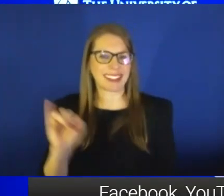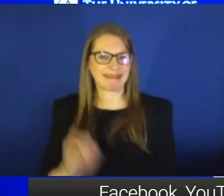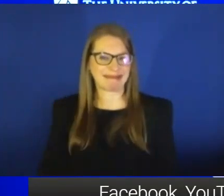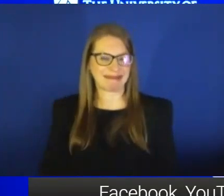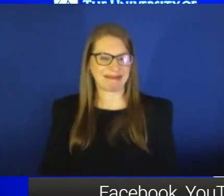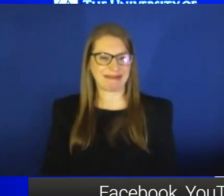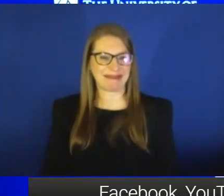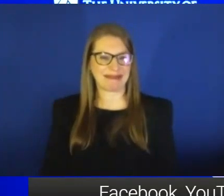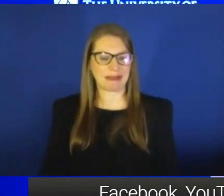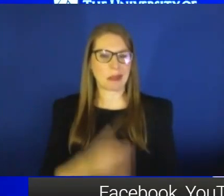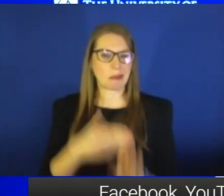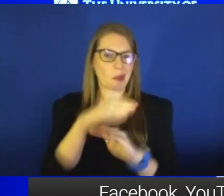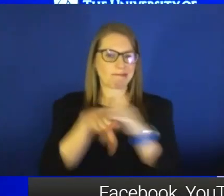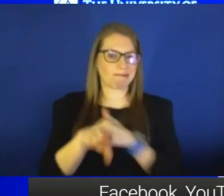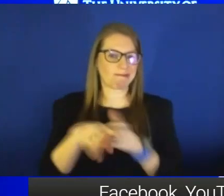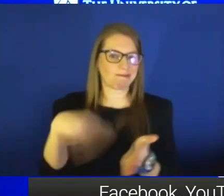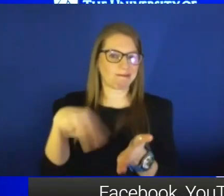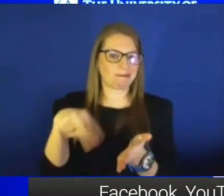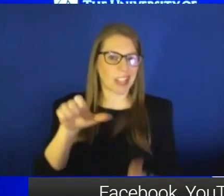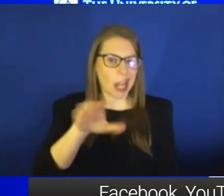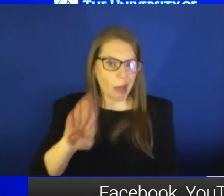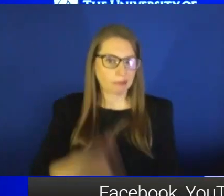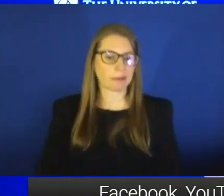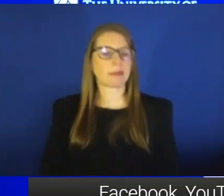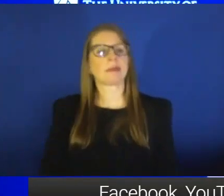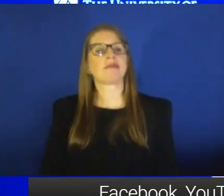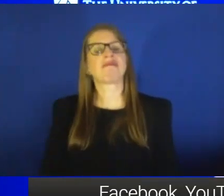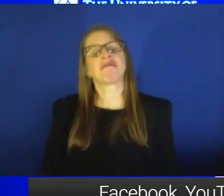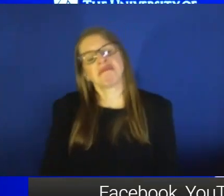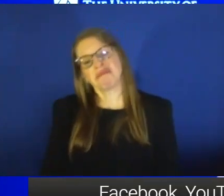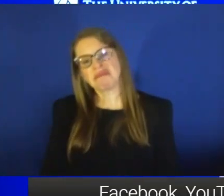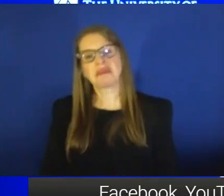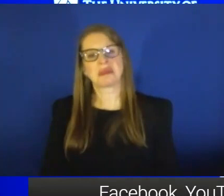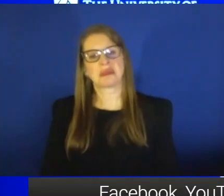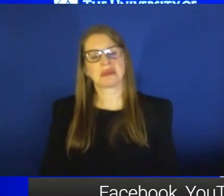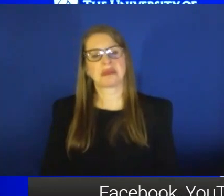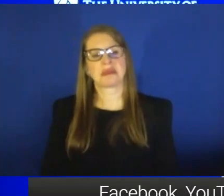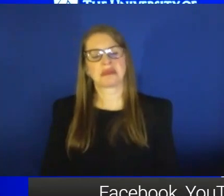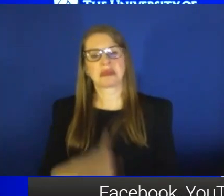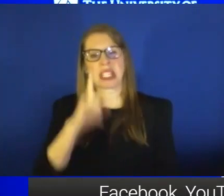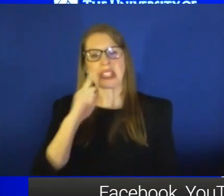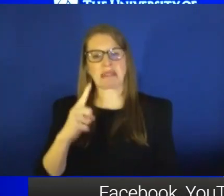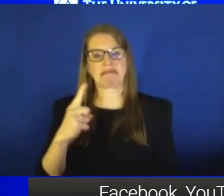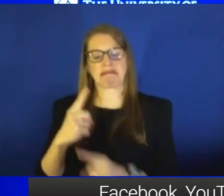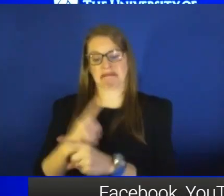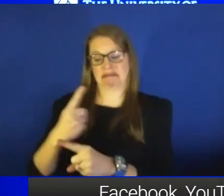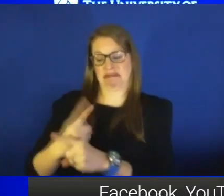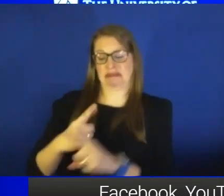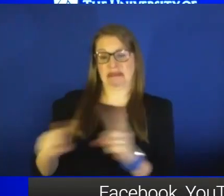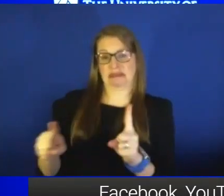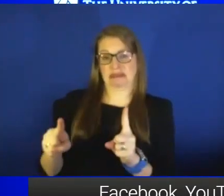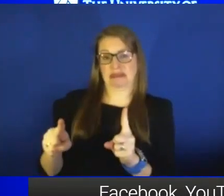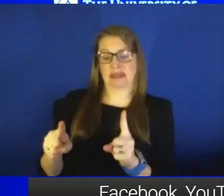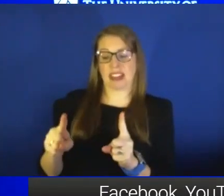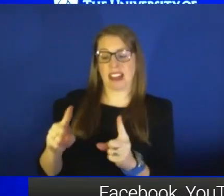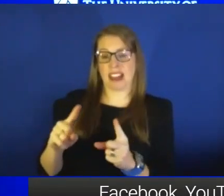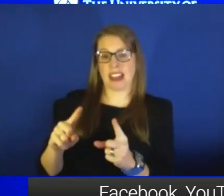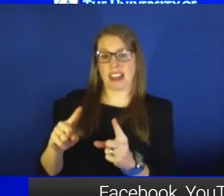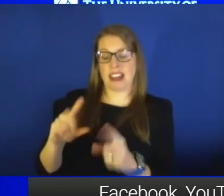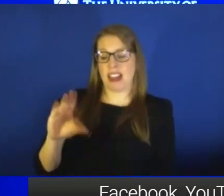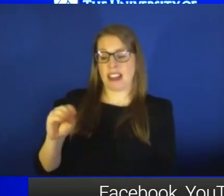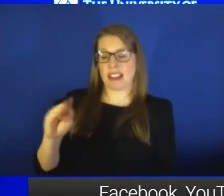there, I think that's reasonable. But we also have to understand, I don't know how long those volatile compounds would be